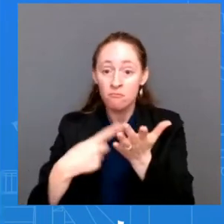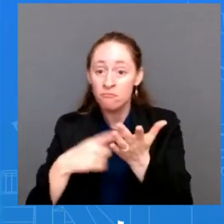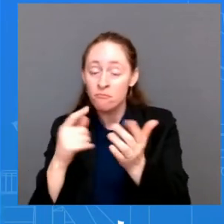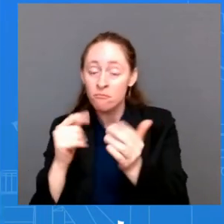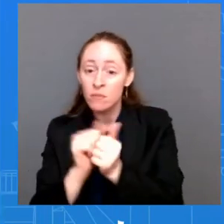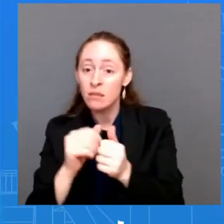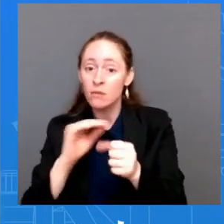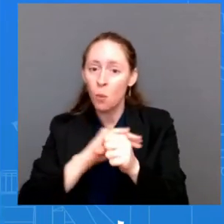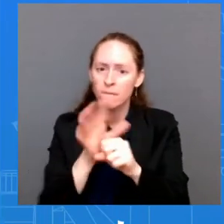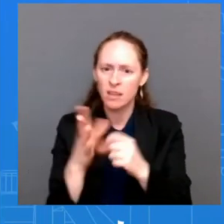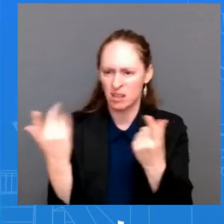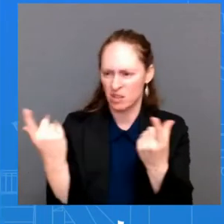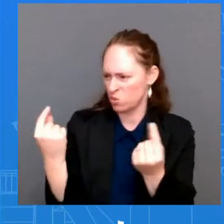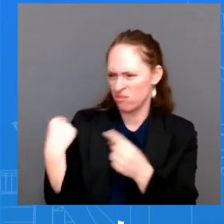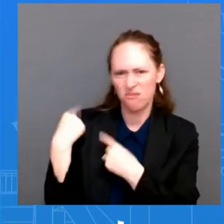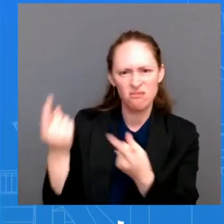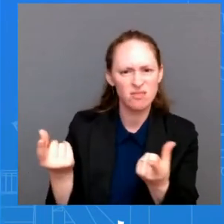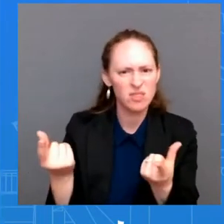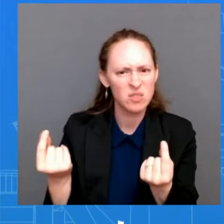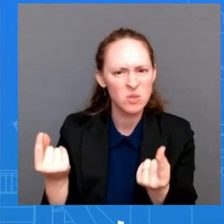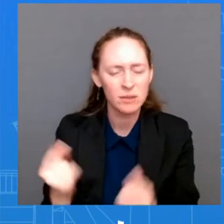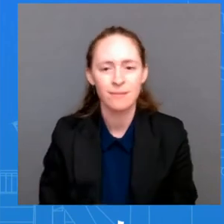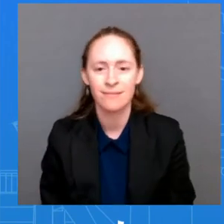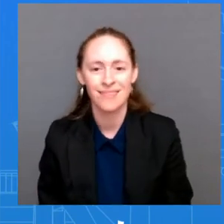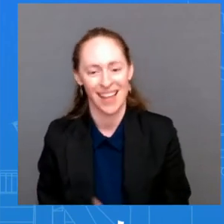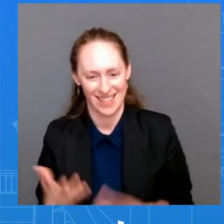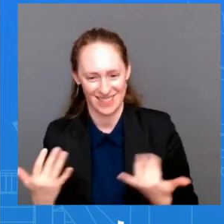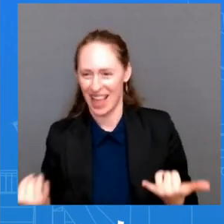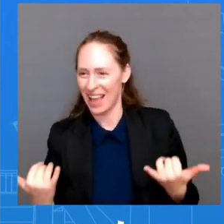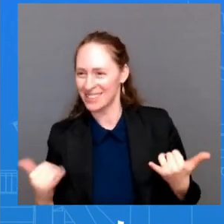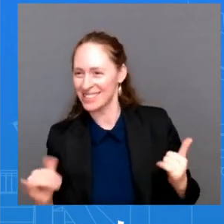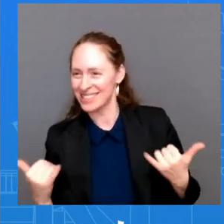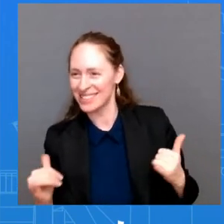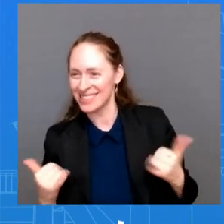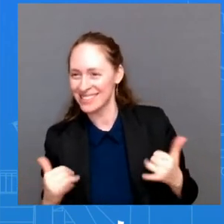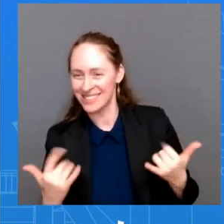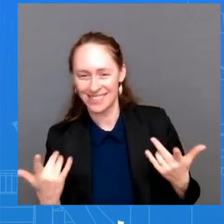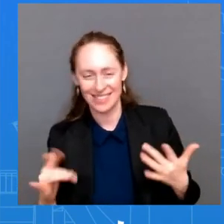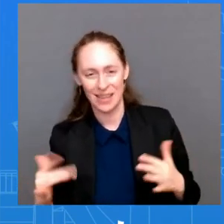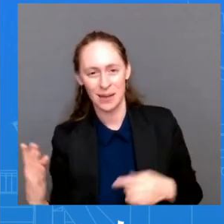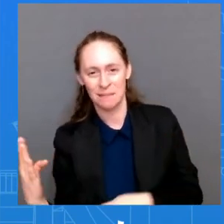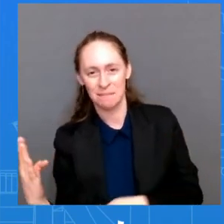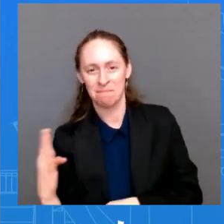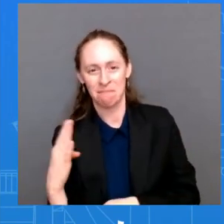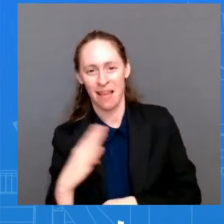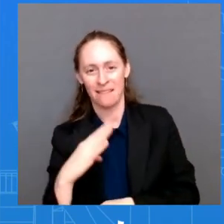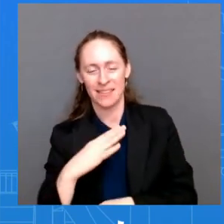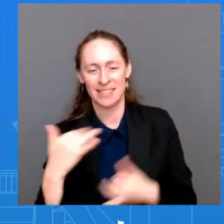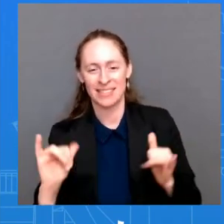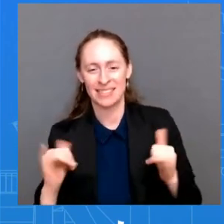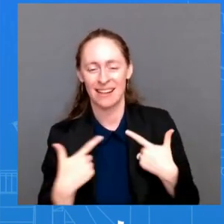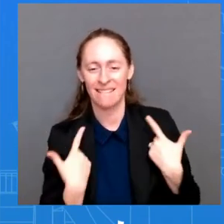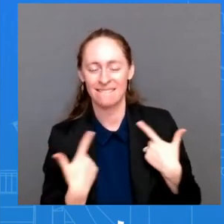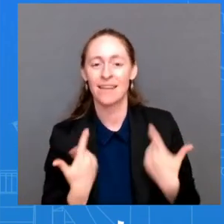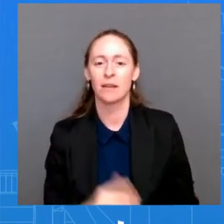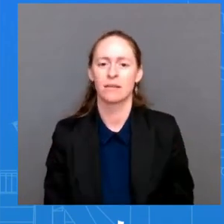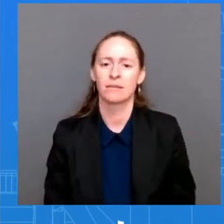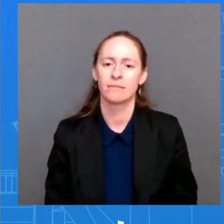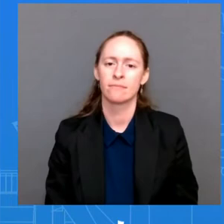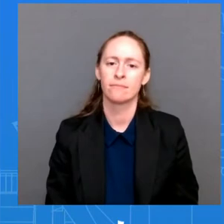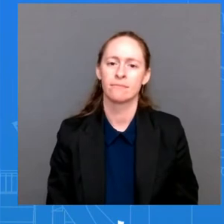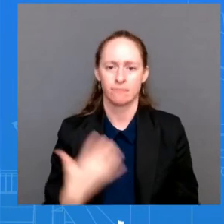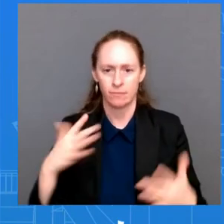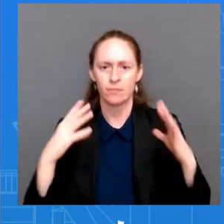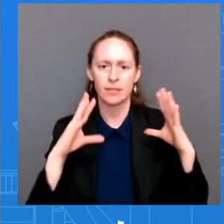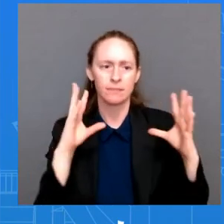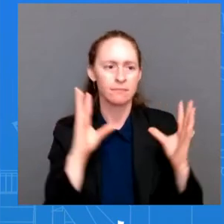day is young but uh so we um i know on friday we provided his meetings um he which included